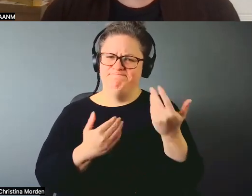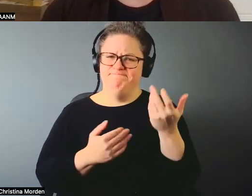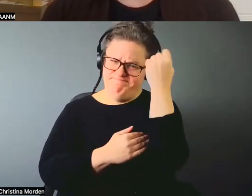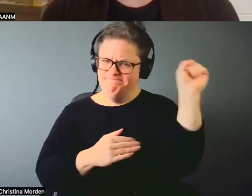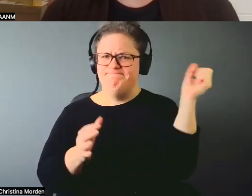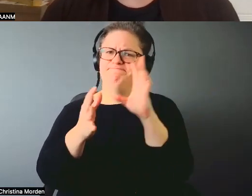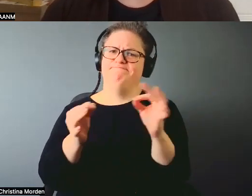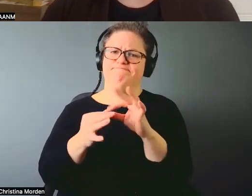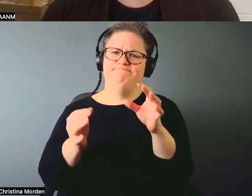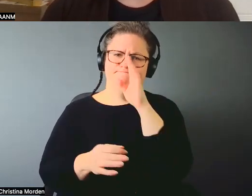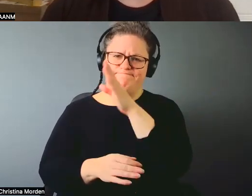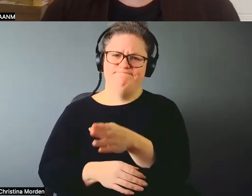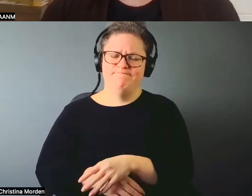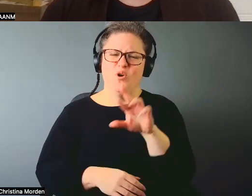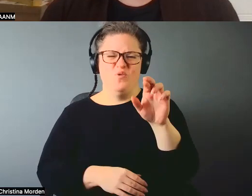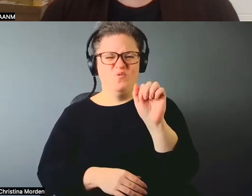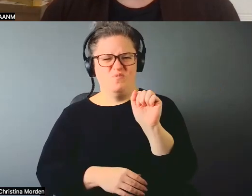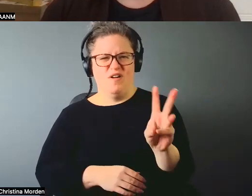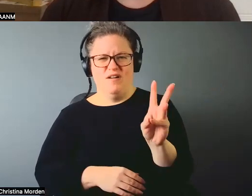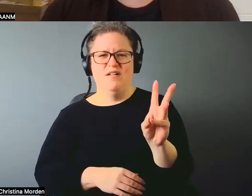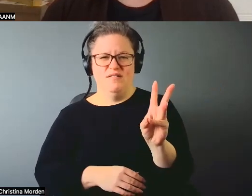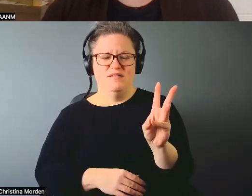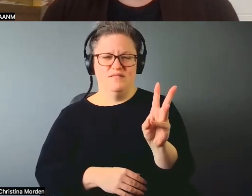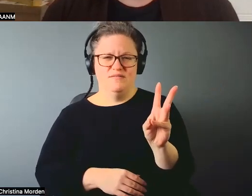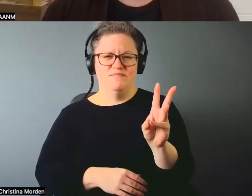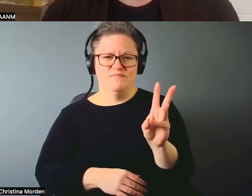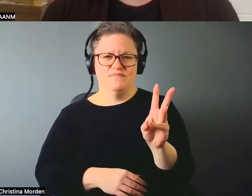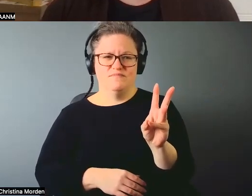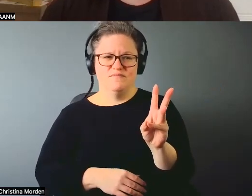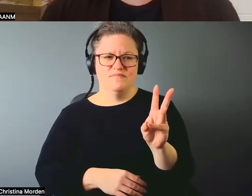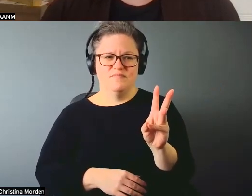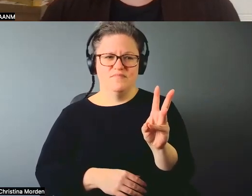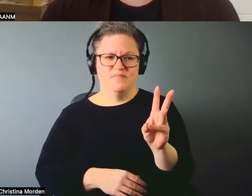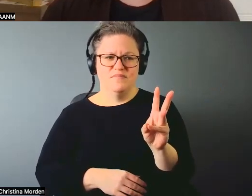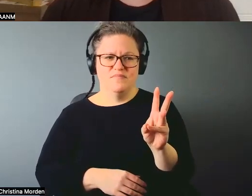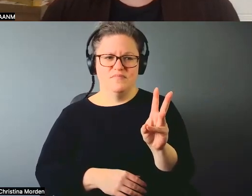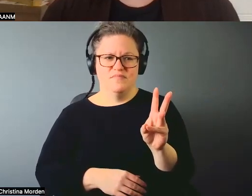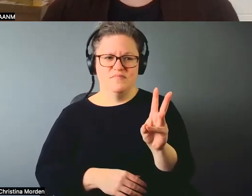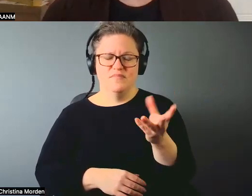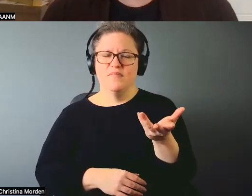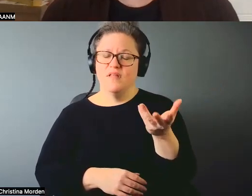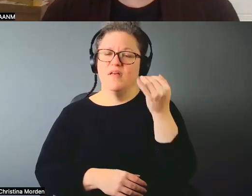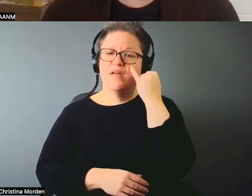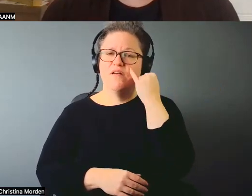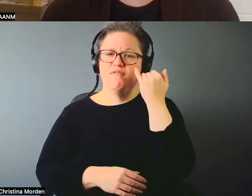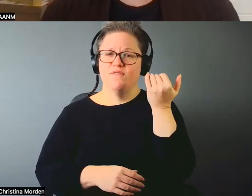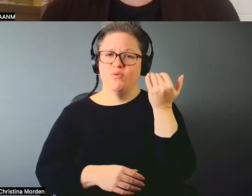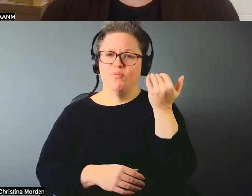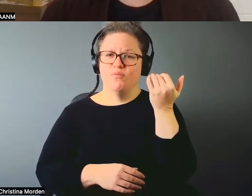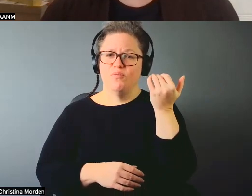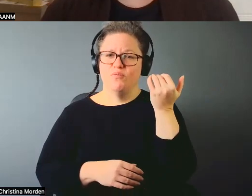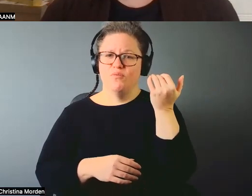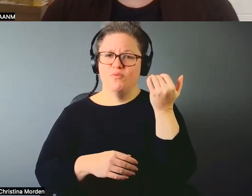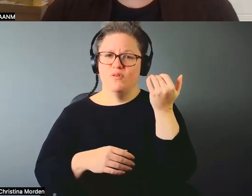know, and that raw. I mean, when you think of the sexual twistedness of people's